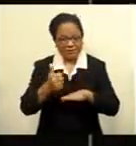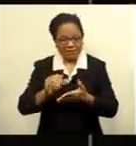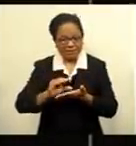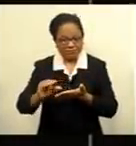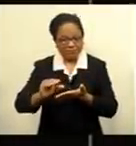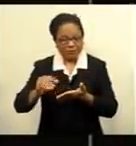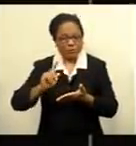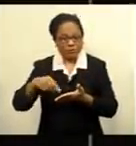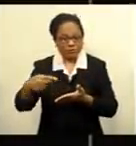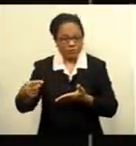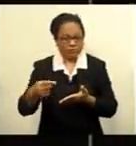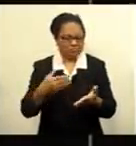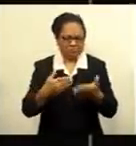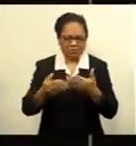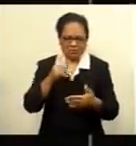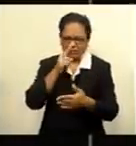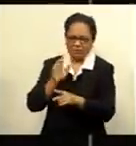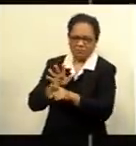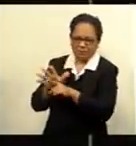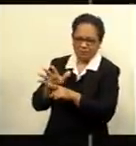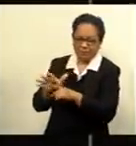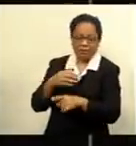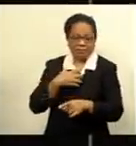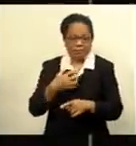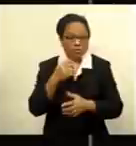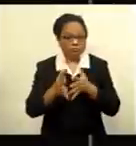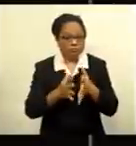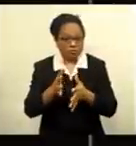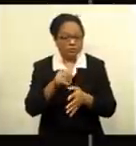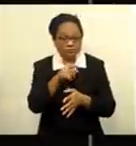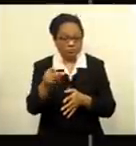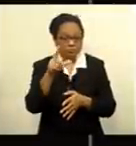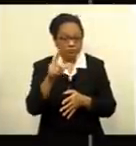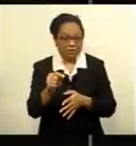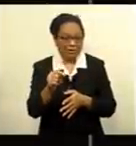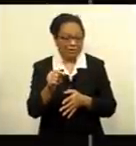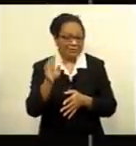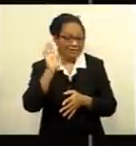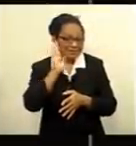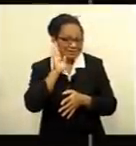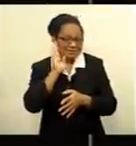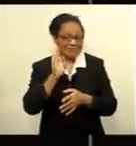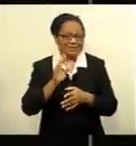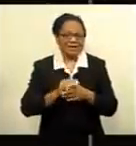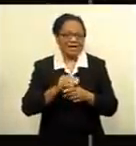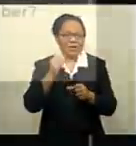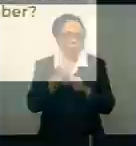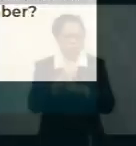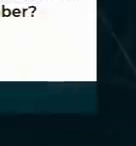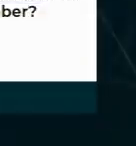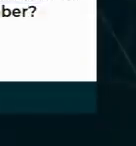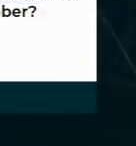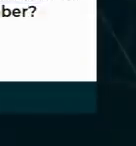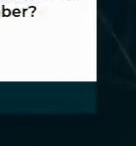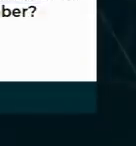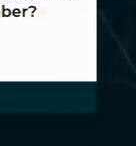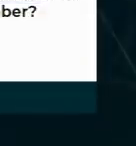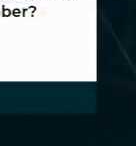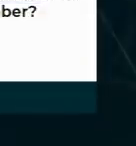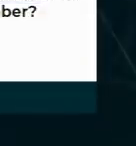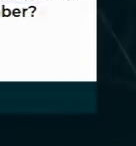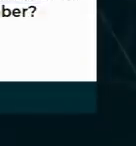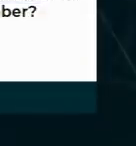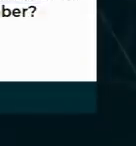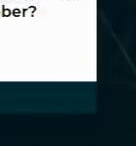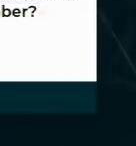amidst criticism. For these stories and others, can tune in daily to our sister radio station, Gold FM, to our poll question. Last week, we